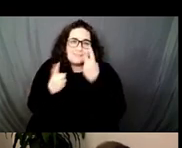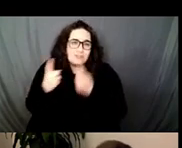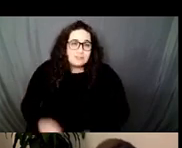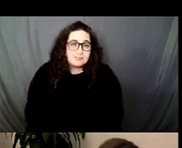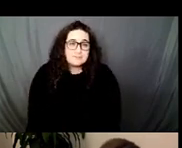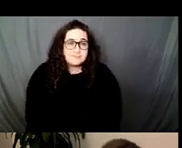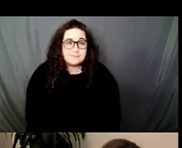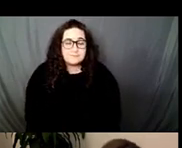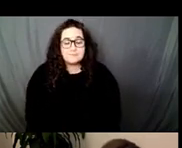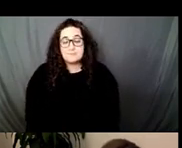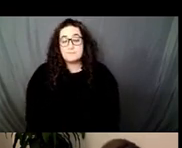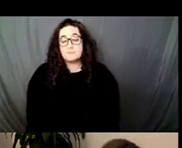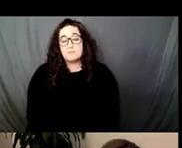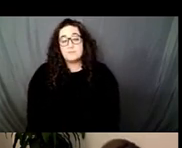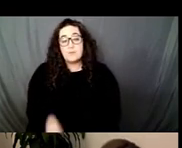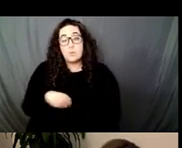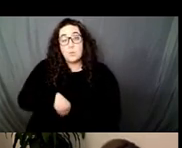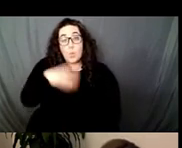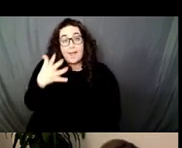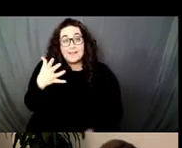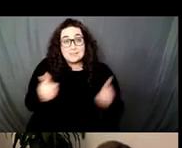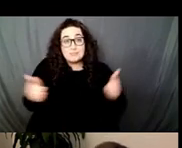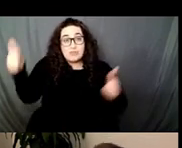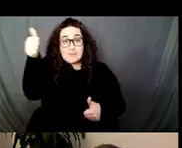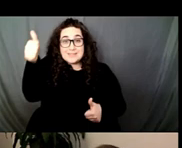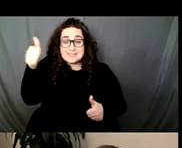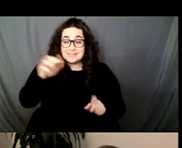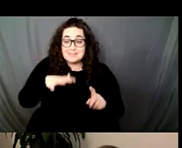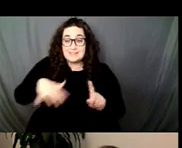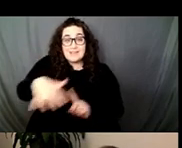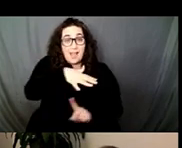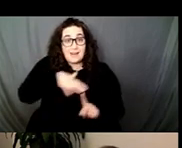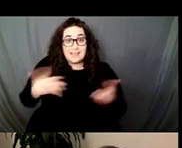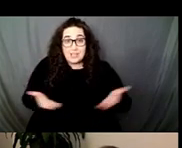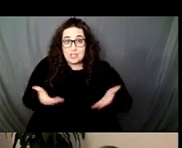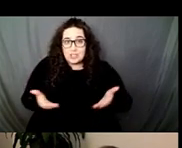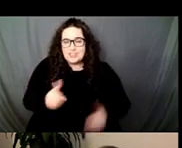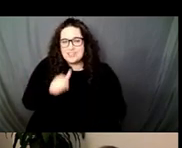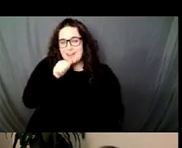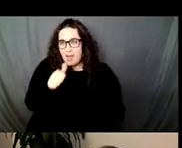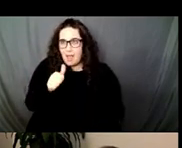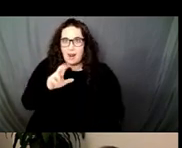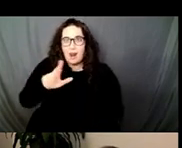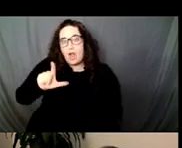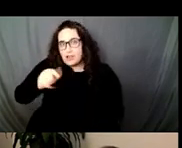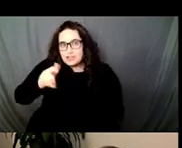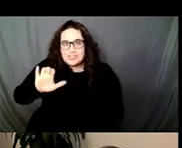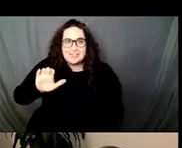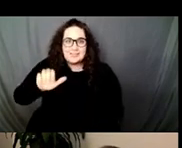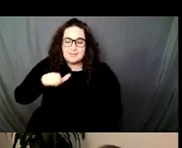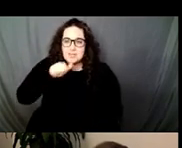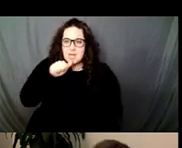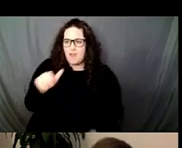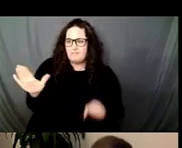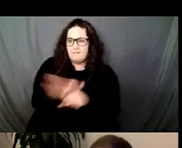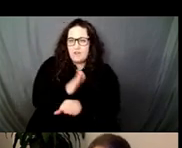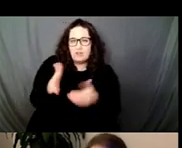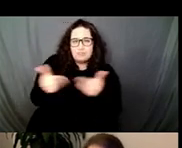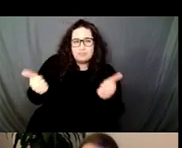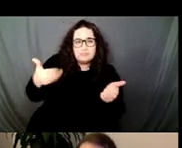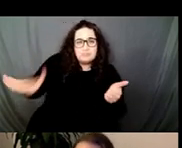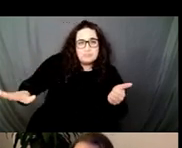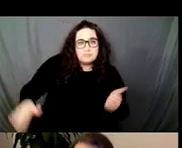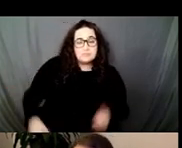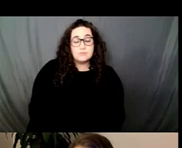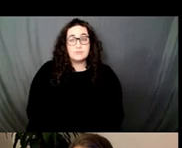supremacist order in which we live has never functioned along a logic of total exclusion. Cages are themselves a form of